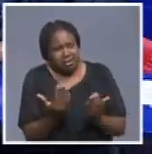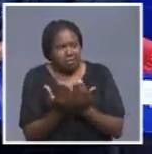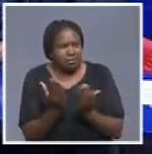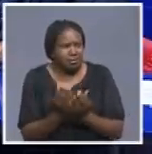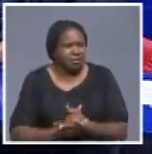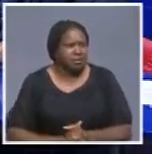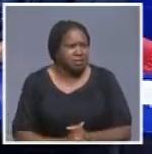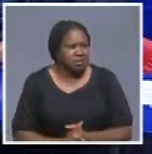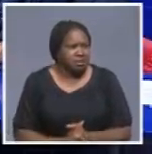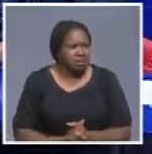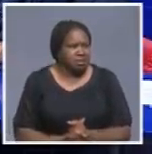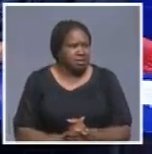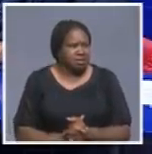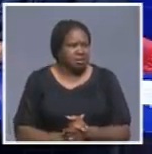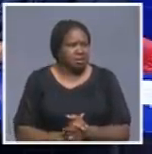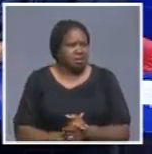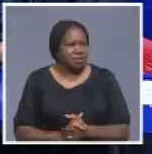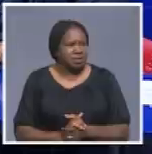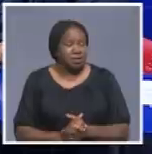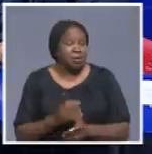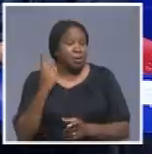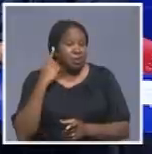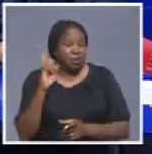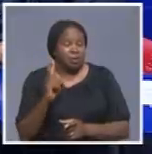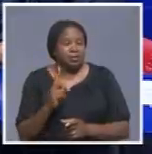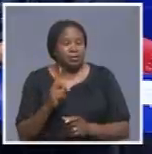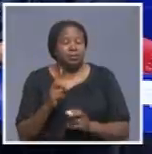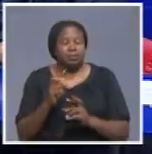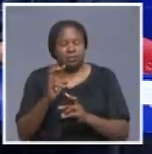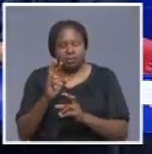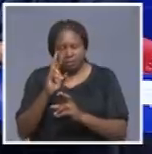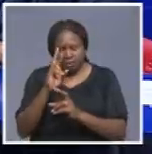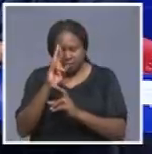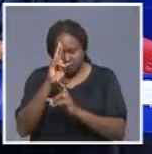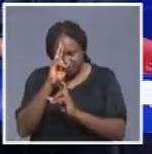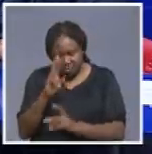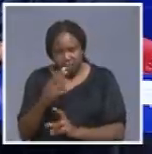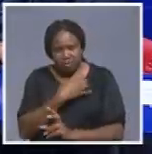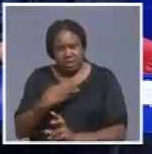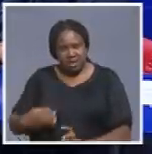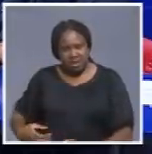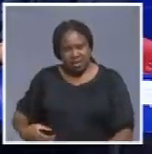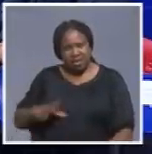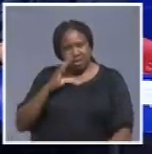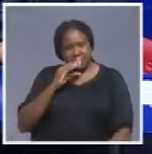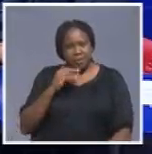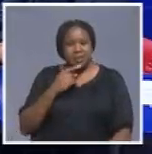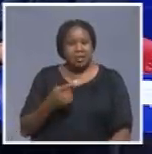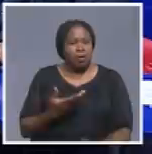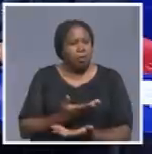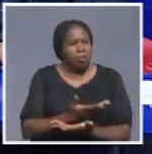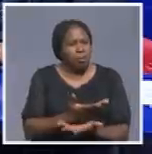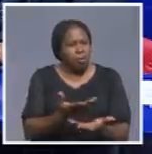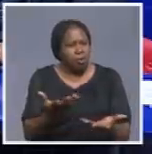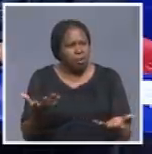You have heard what His Excellency the President has said. That's right. In his statement, that all